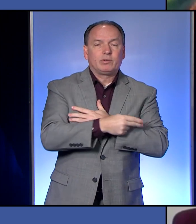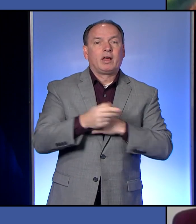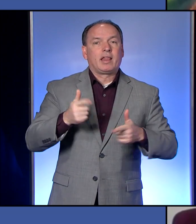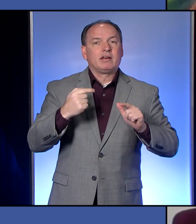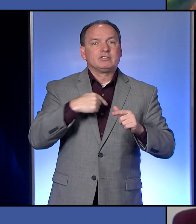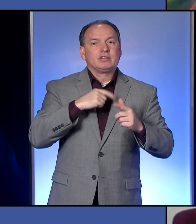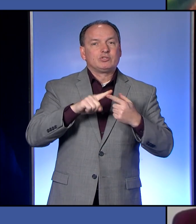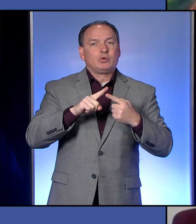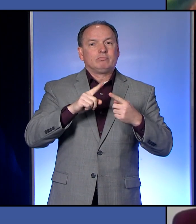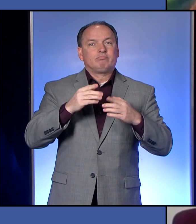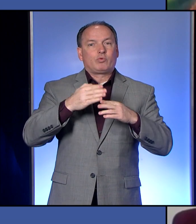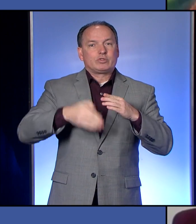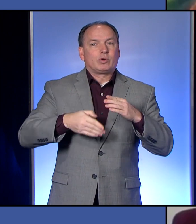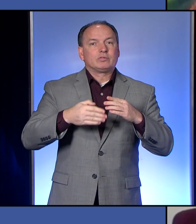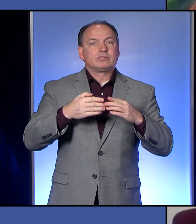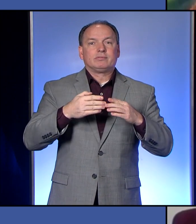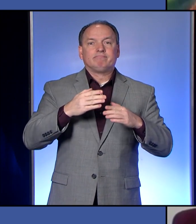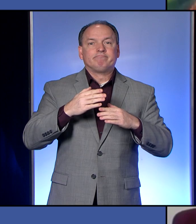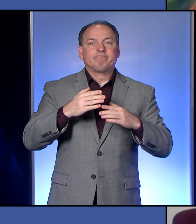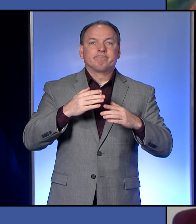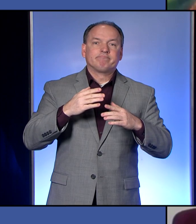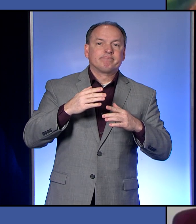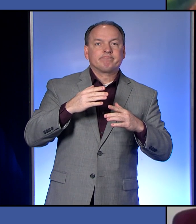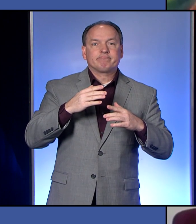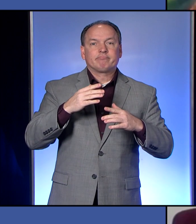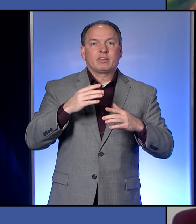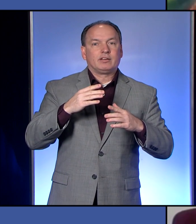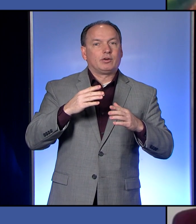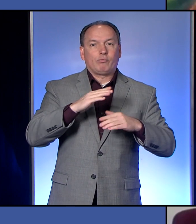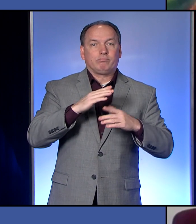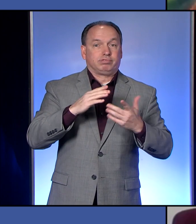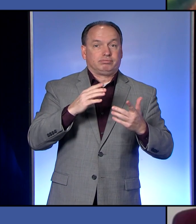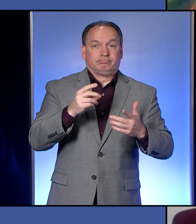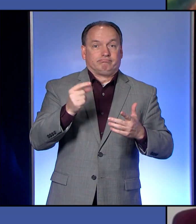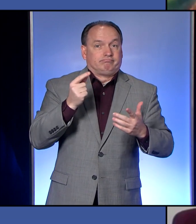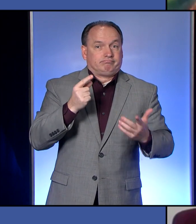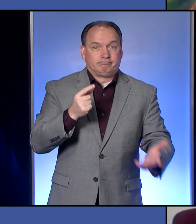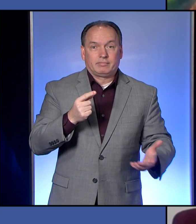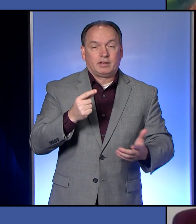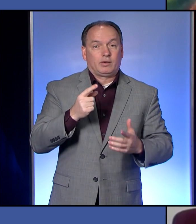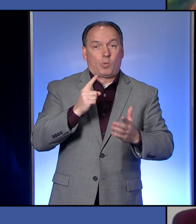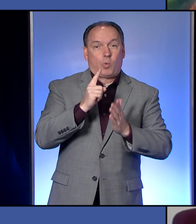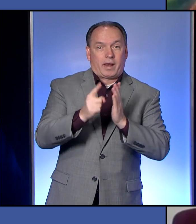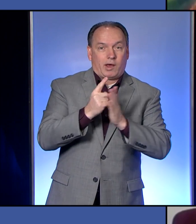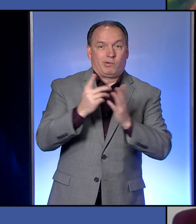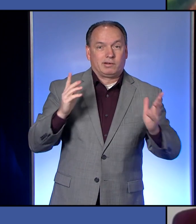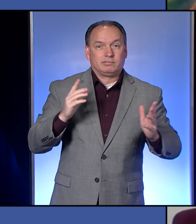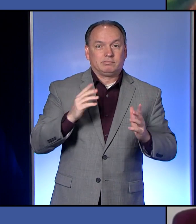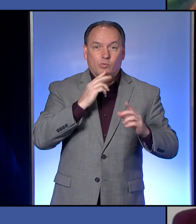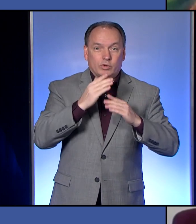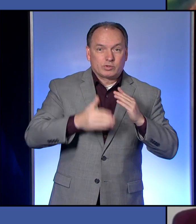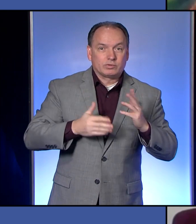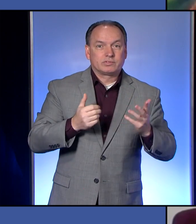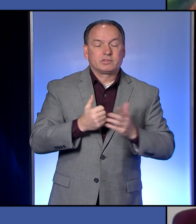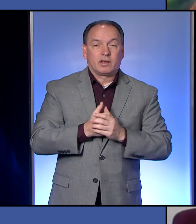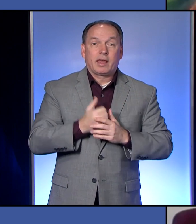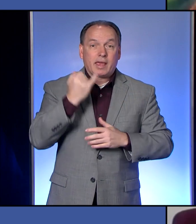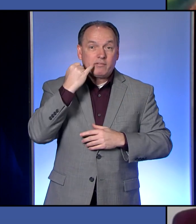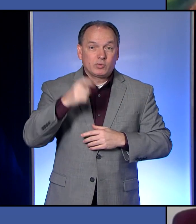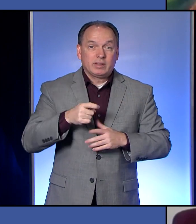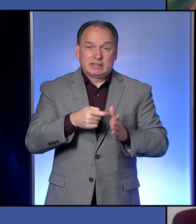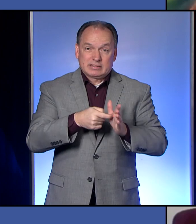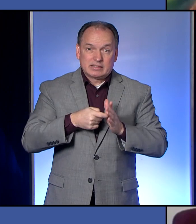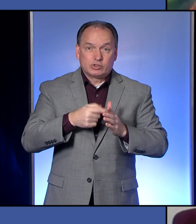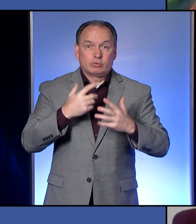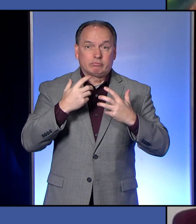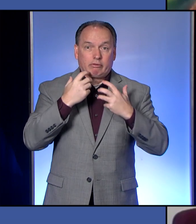COVID-19 results within 45 to 60 minutes. Any patient that needs essential care can and will receive